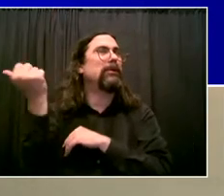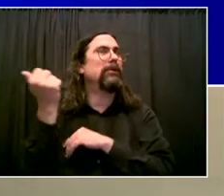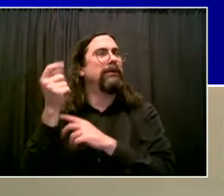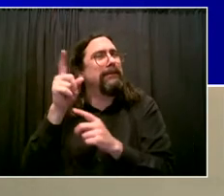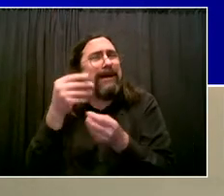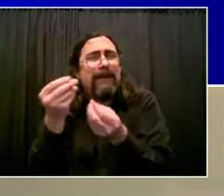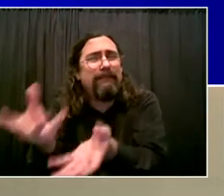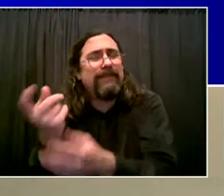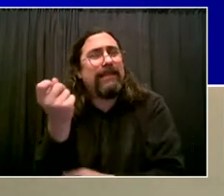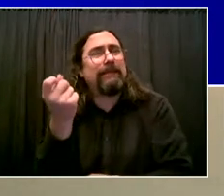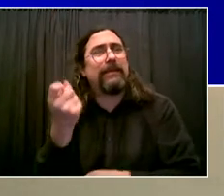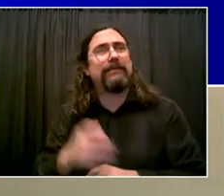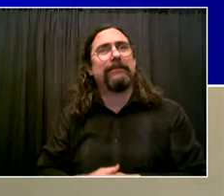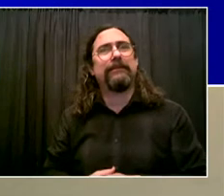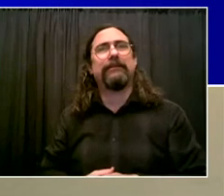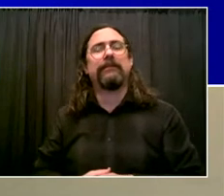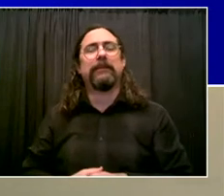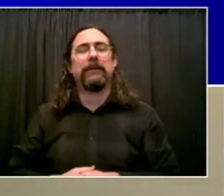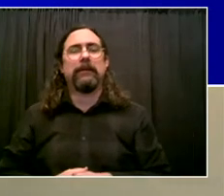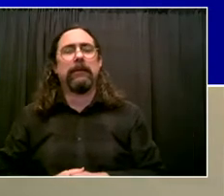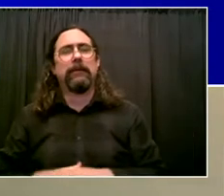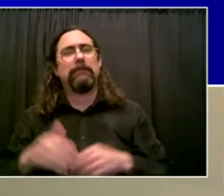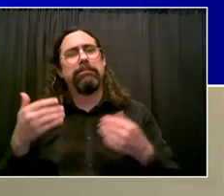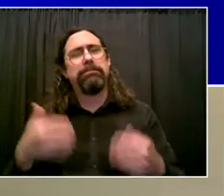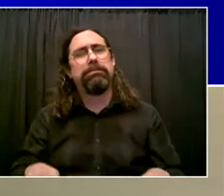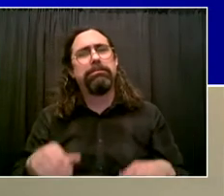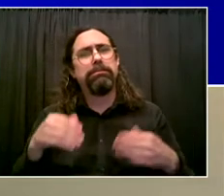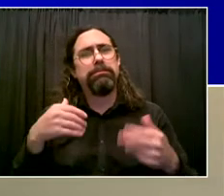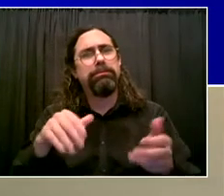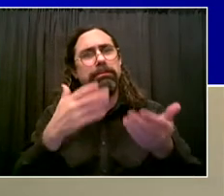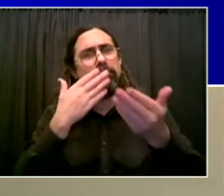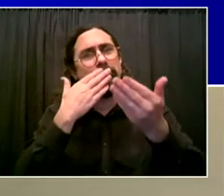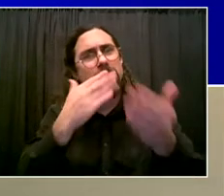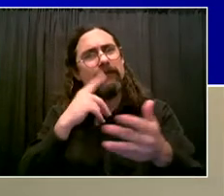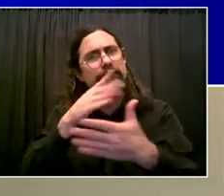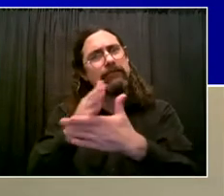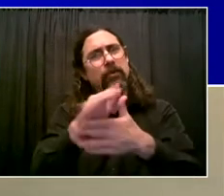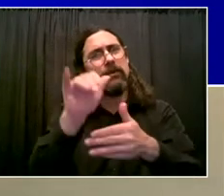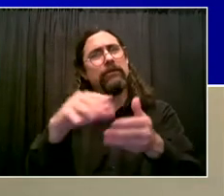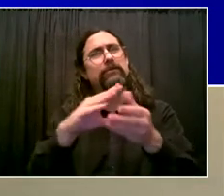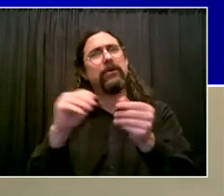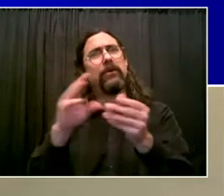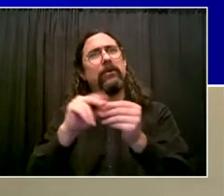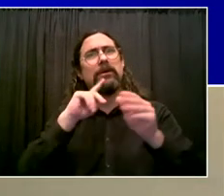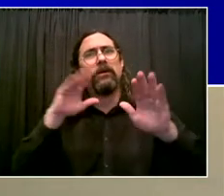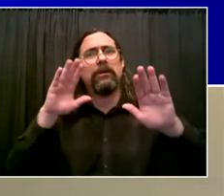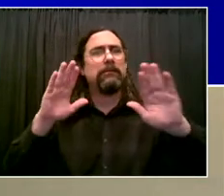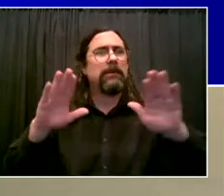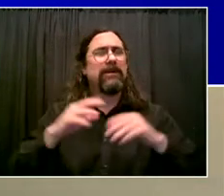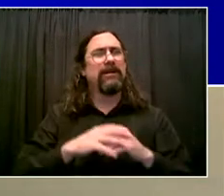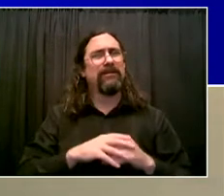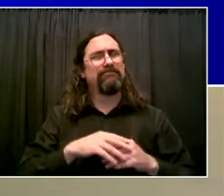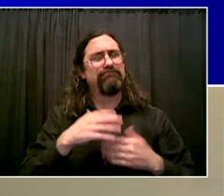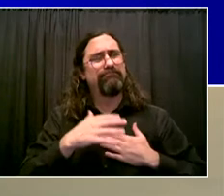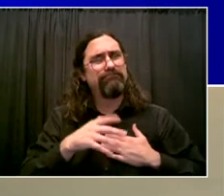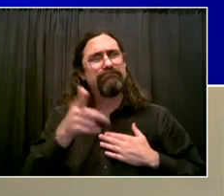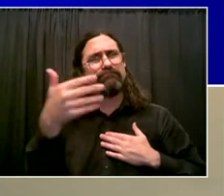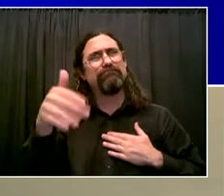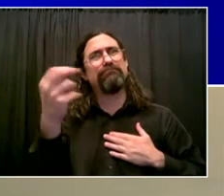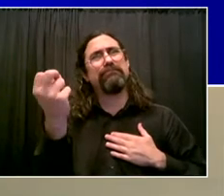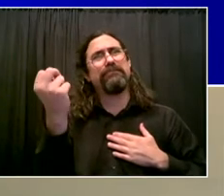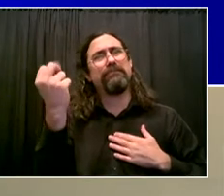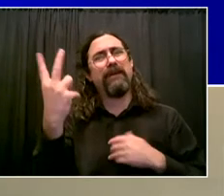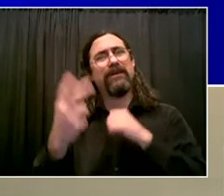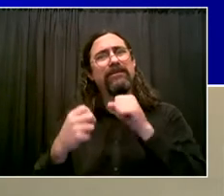hear what Julio said about himself. Something went wrong in his life 12 years in prison. And then he came out for the last 22 years